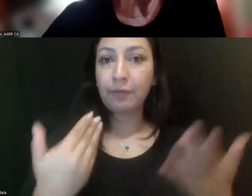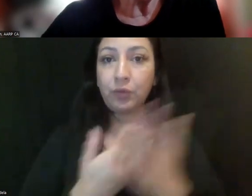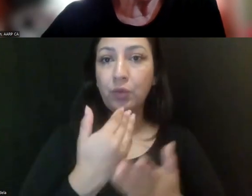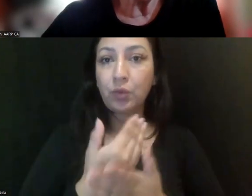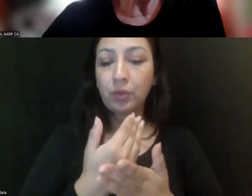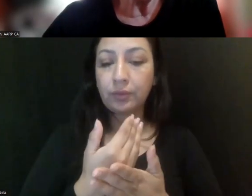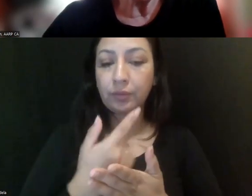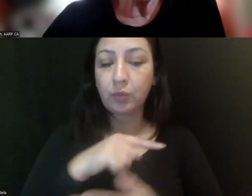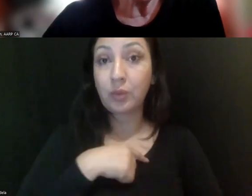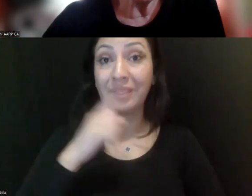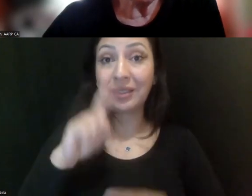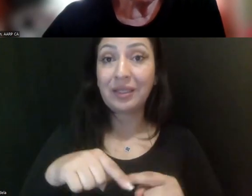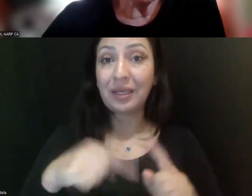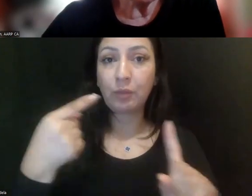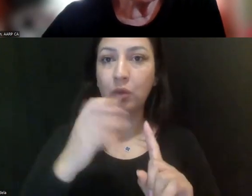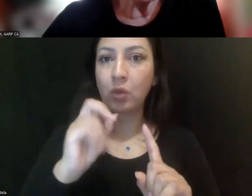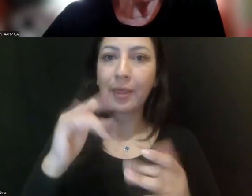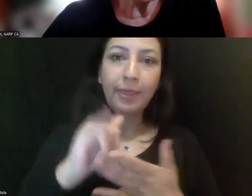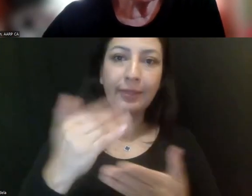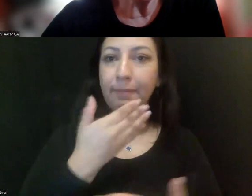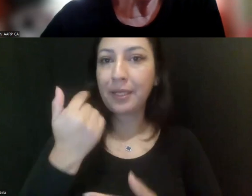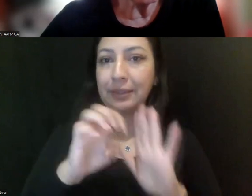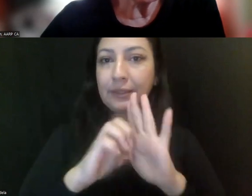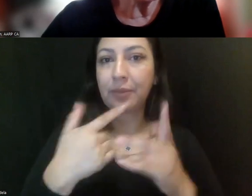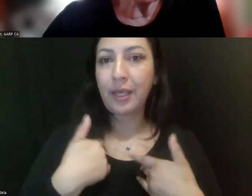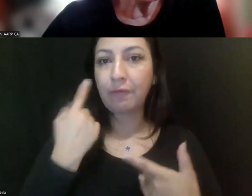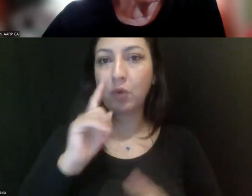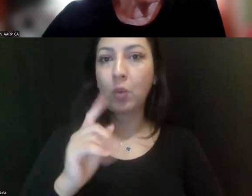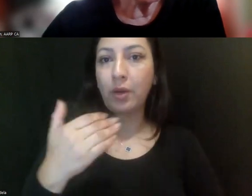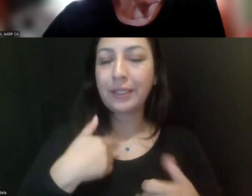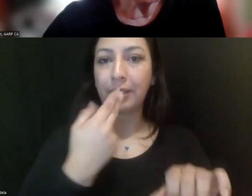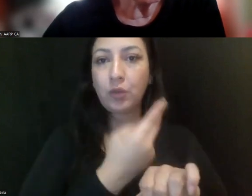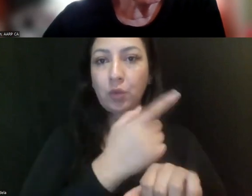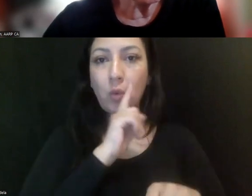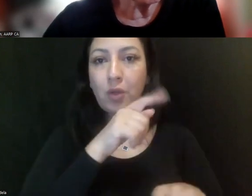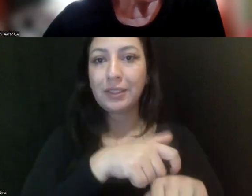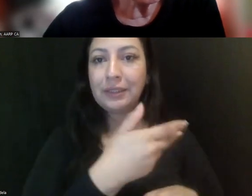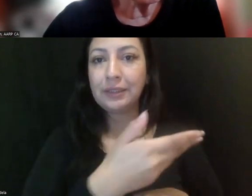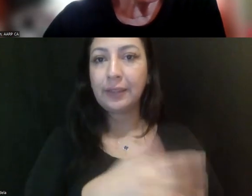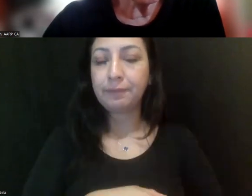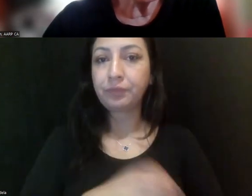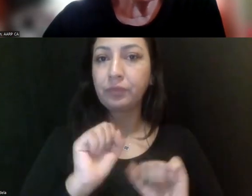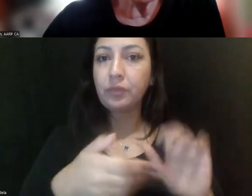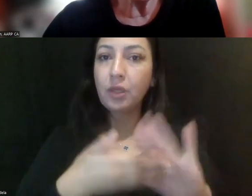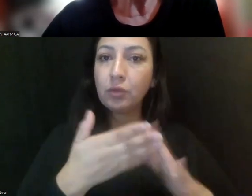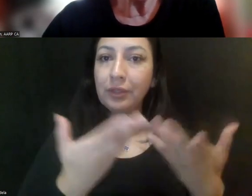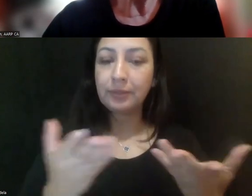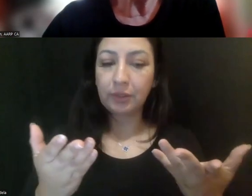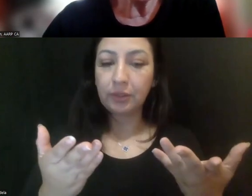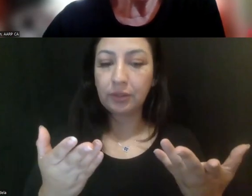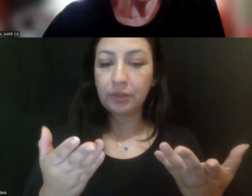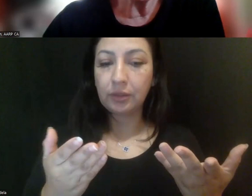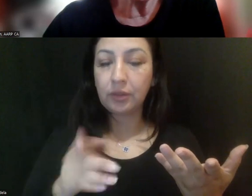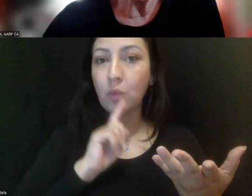So, you know, we can't point to, you know, that's the best example I have of where it's been used in real time to drive something. It also